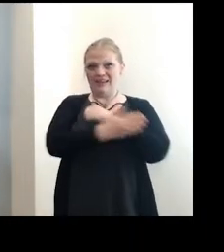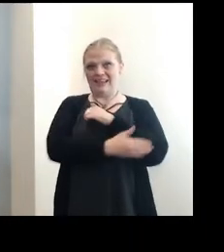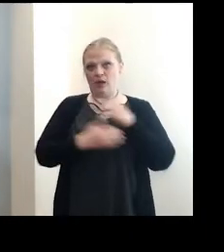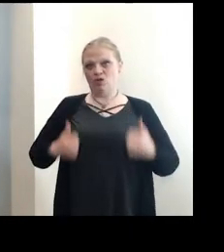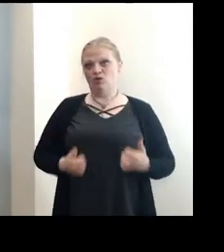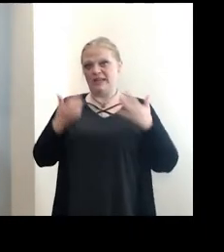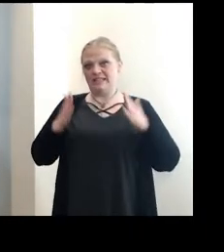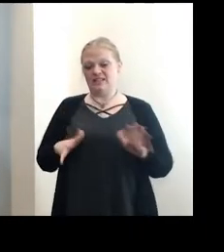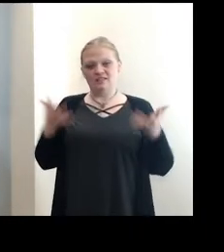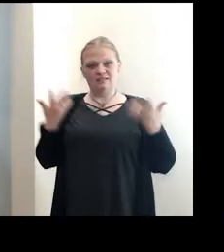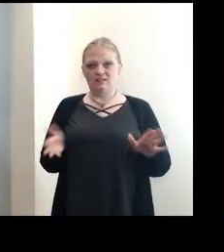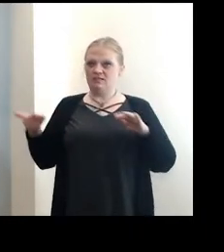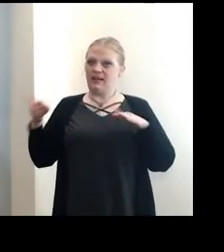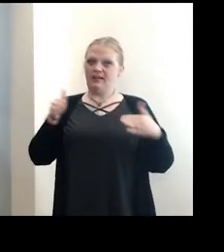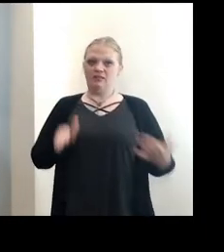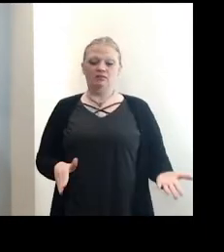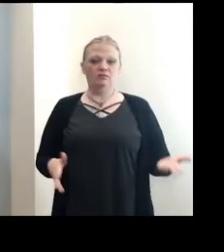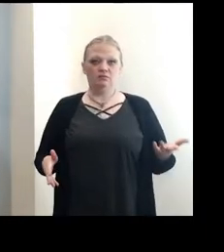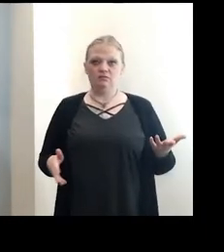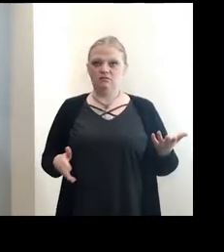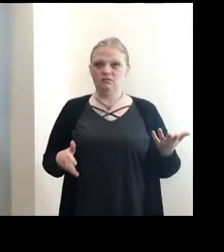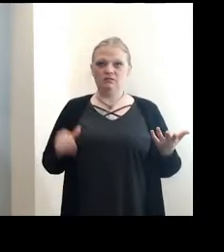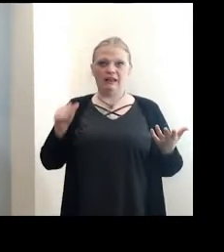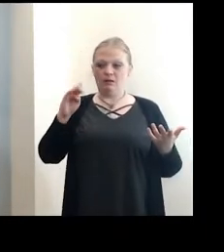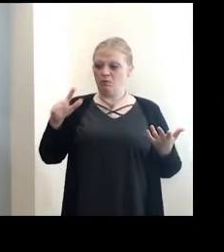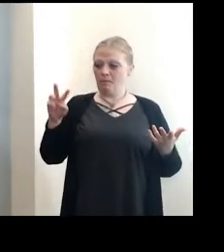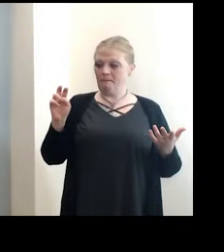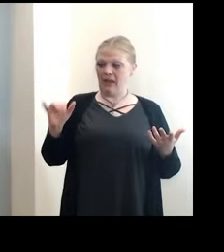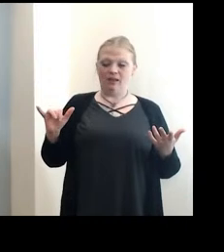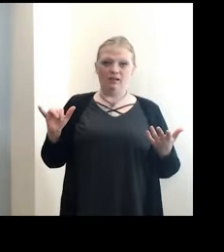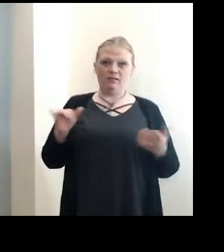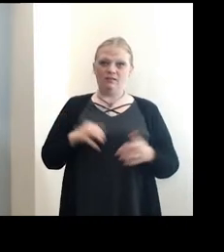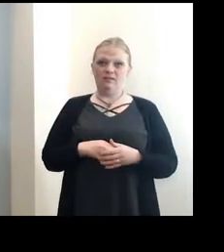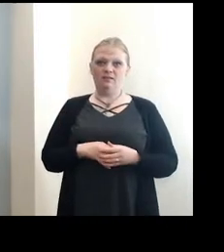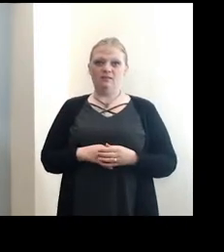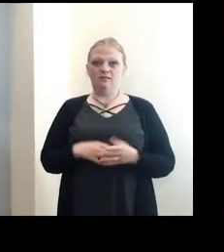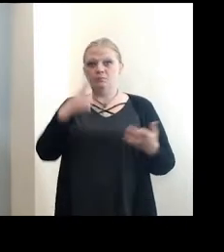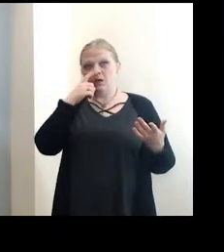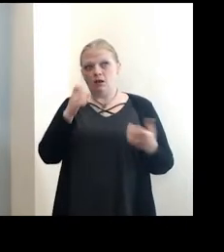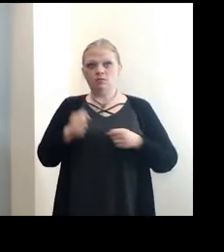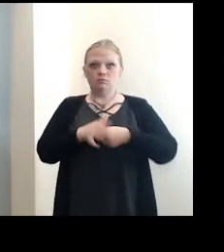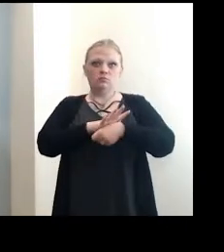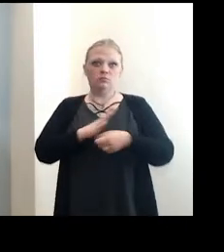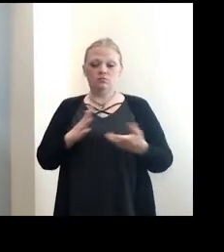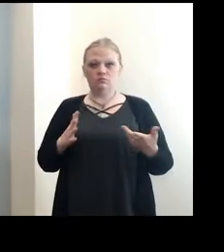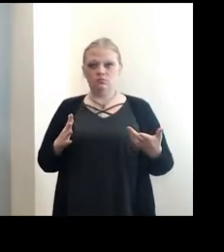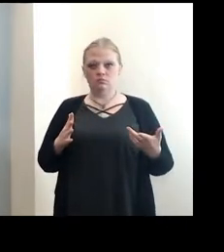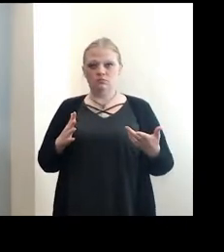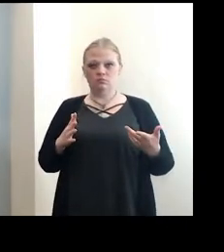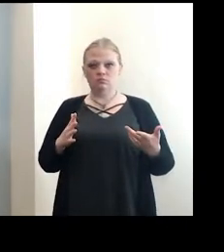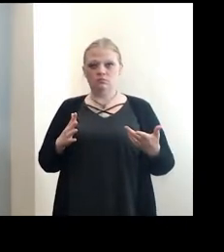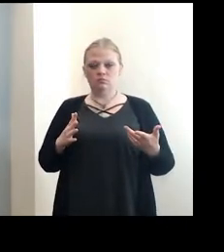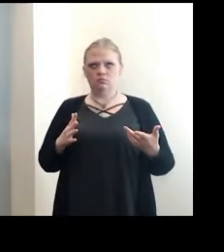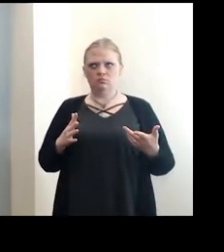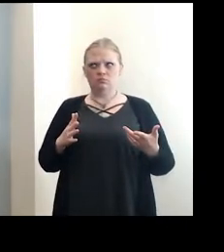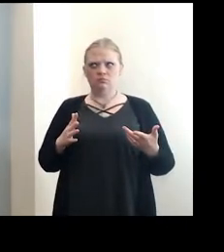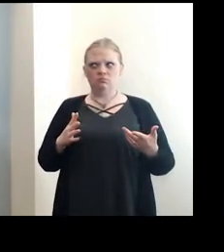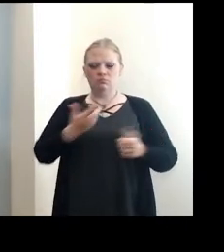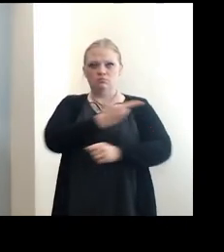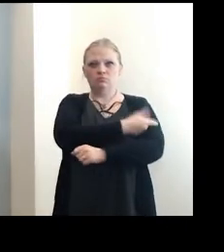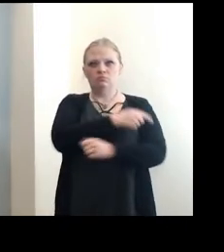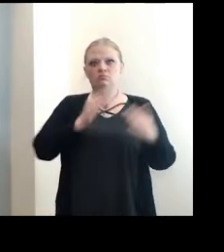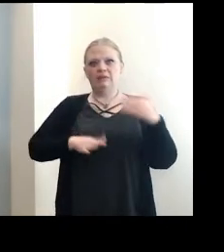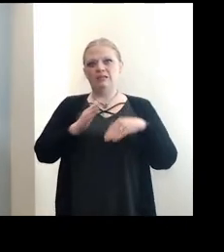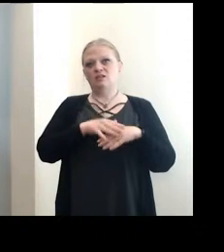have died in April and May alone from the COVID-19 vaccine. That's basically based on